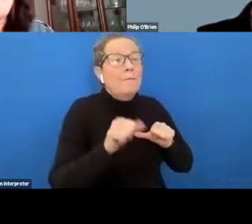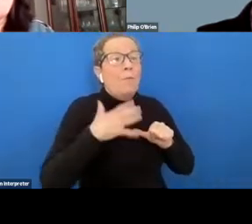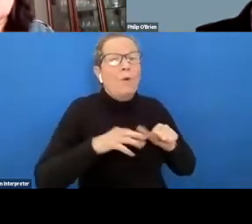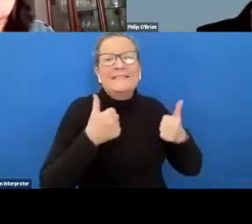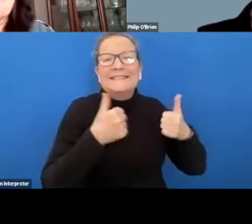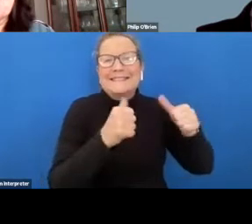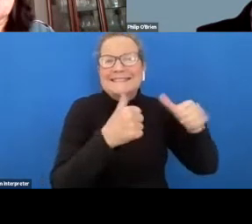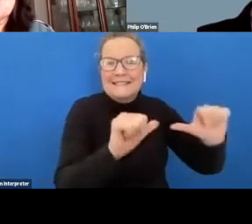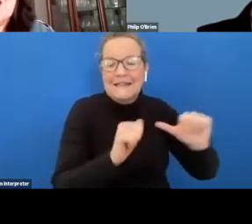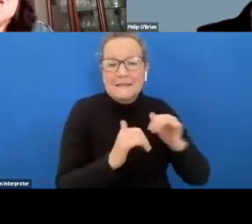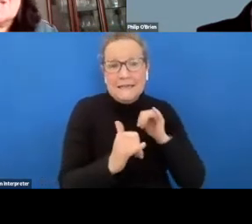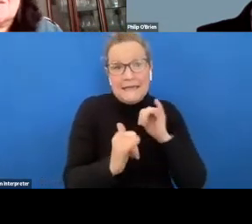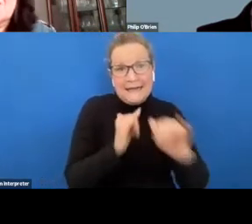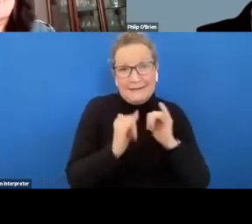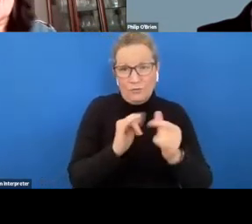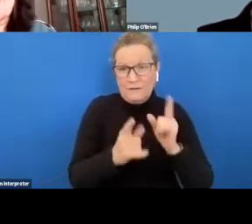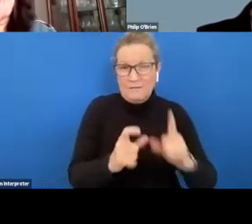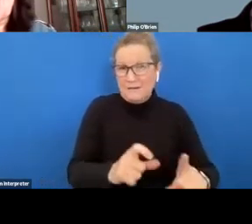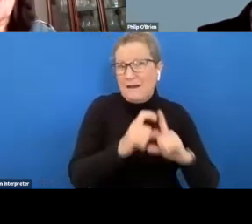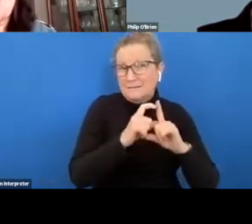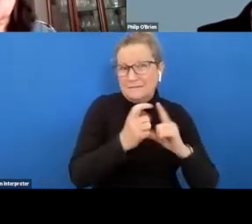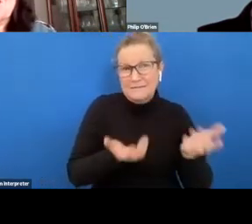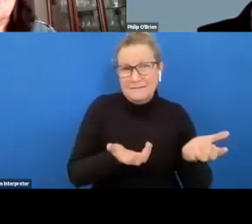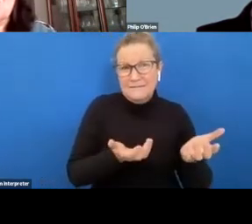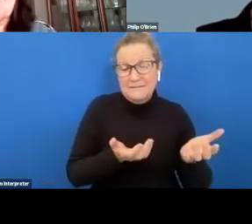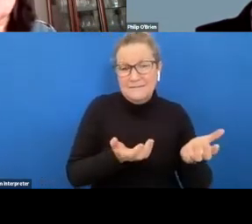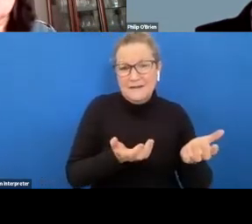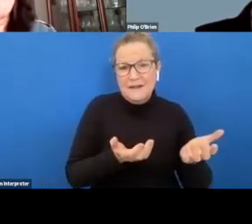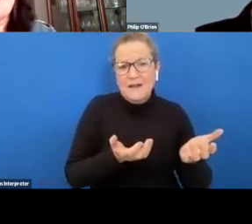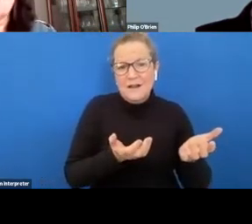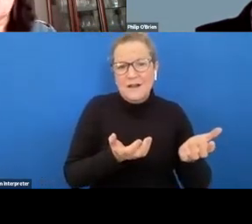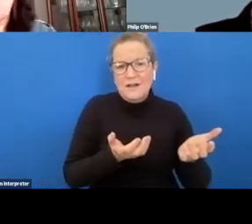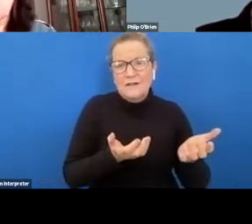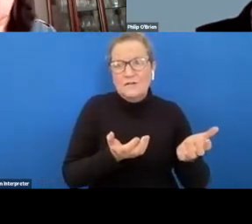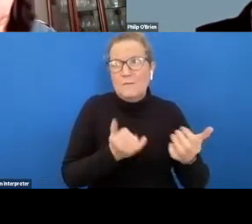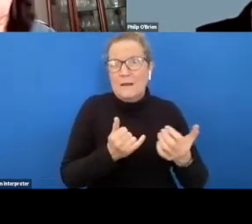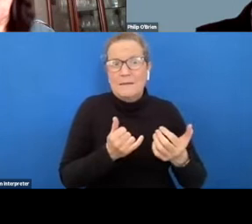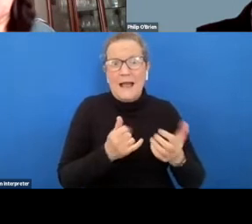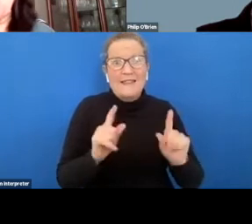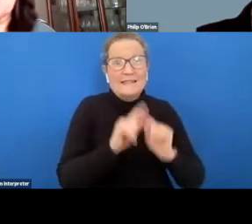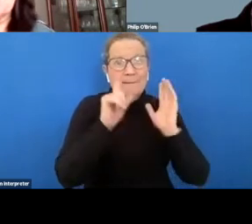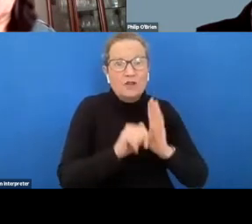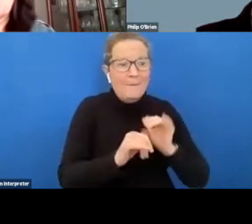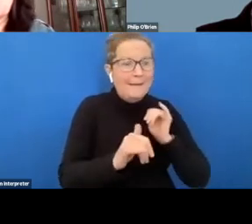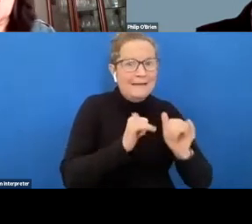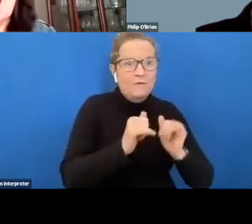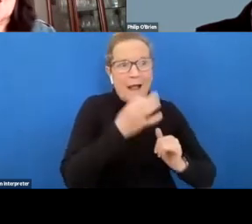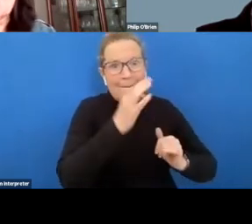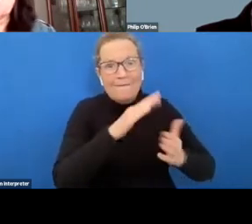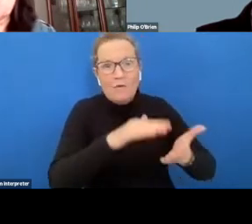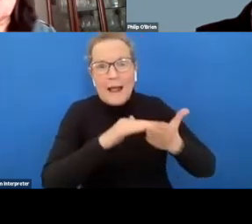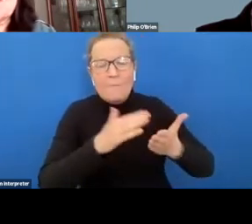interviewing sometimes pretty hard so trying to also come across and ask for help or what you might need to